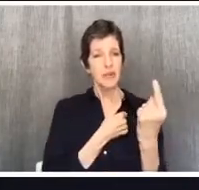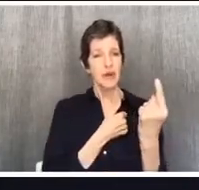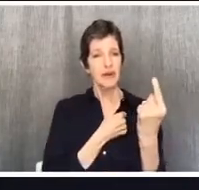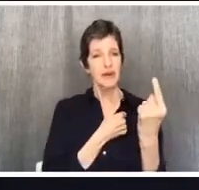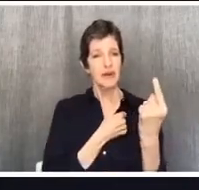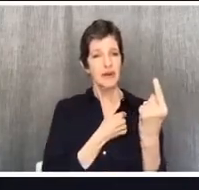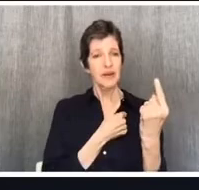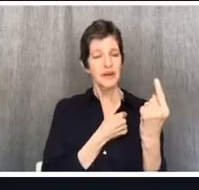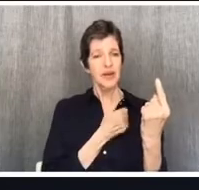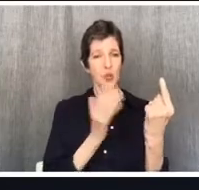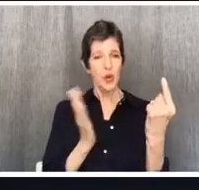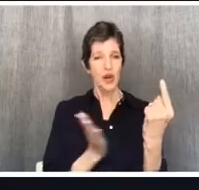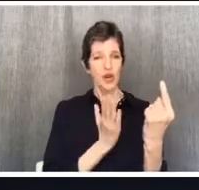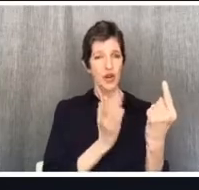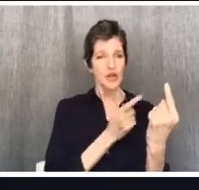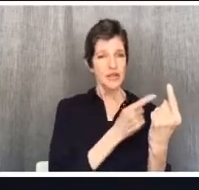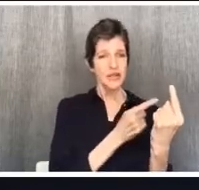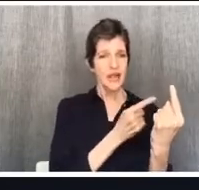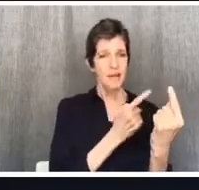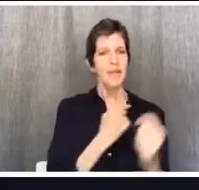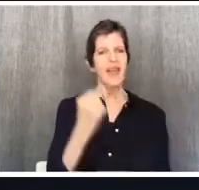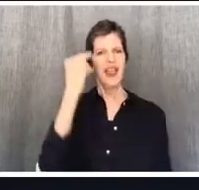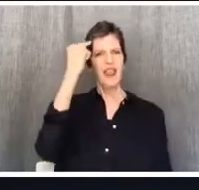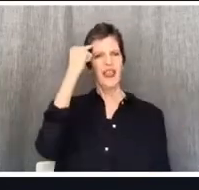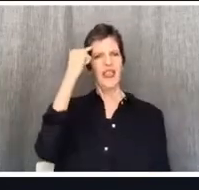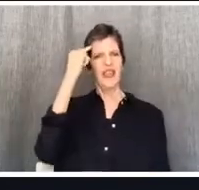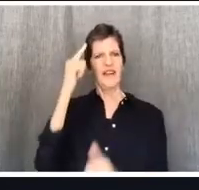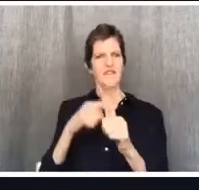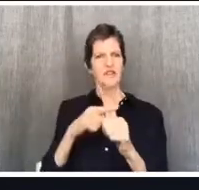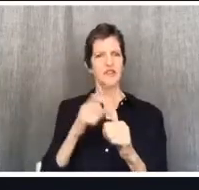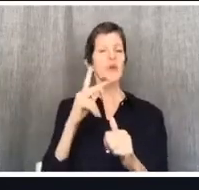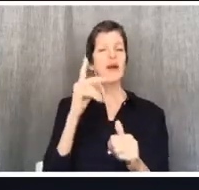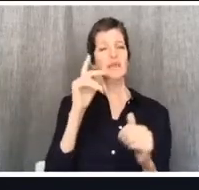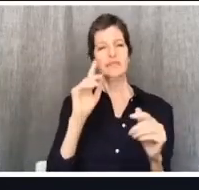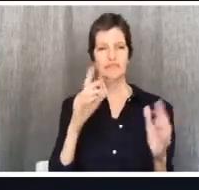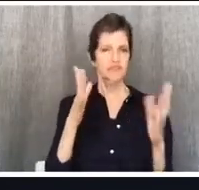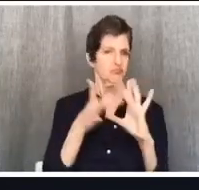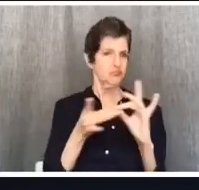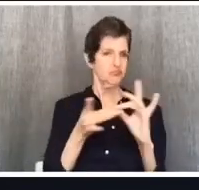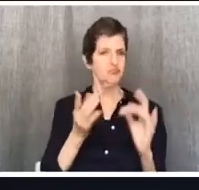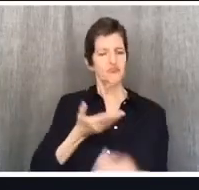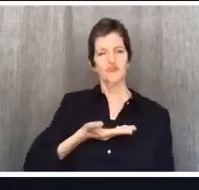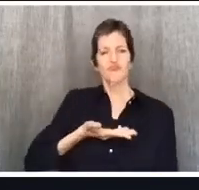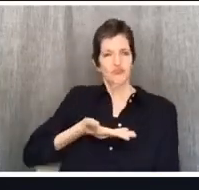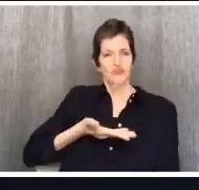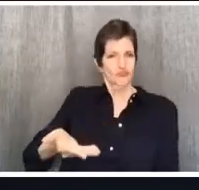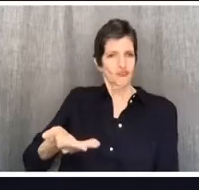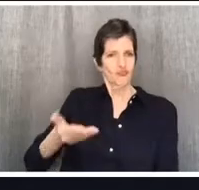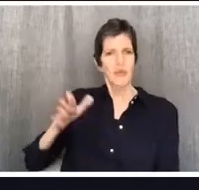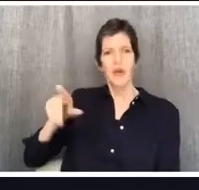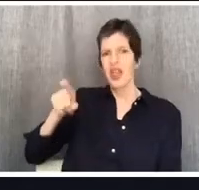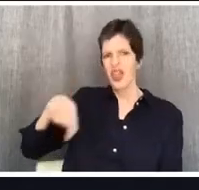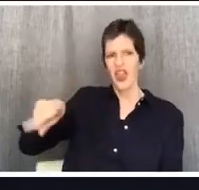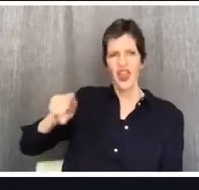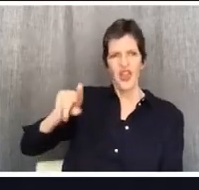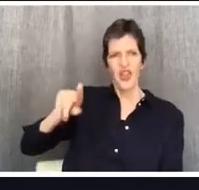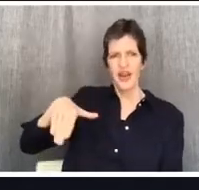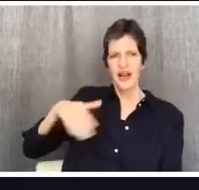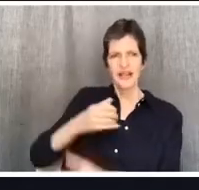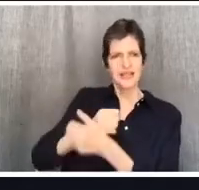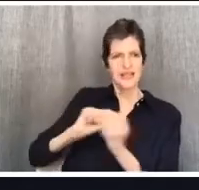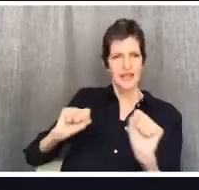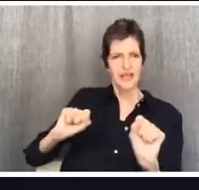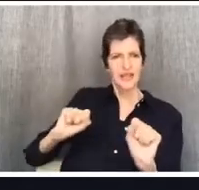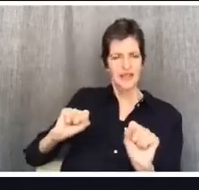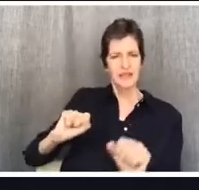two different hypotheticals. Situation one, you're invited to dinner. An unbeliever invites you to his house for dinner. He's like, if you want to go to the